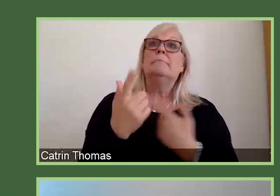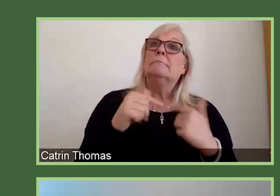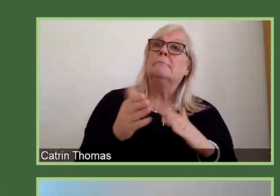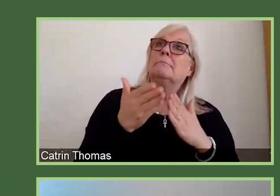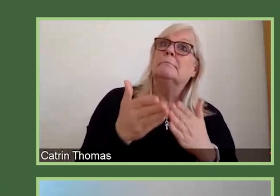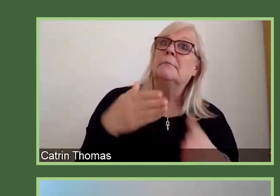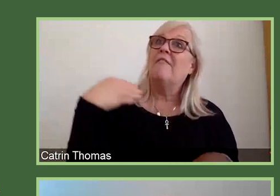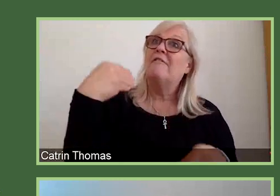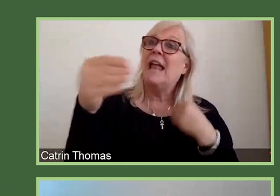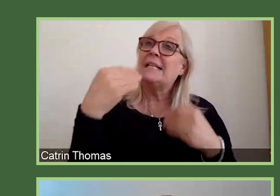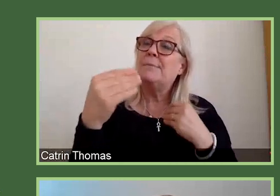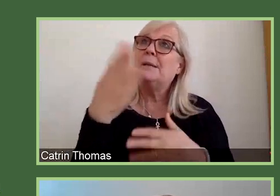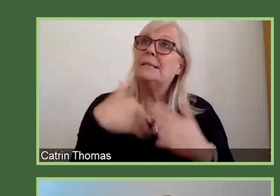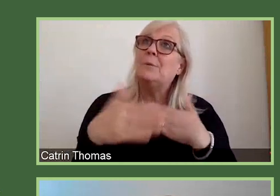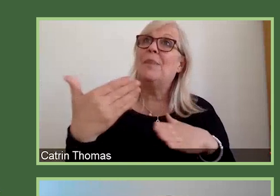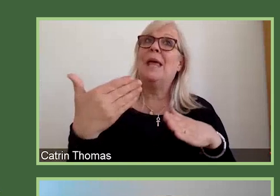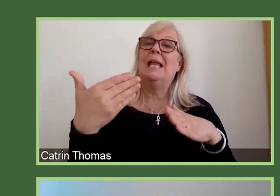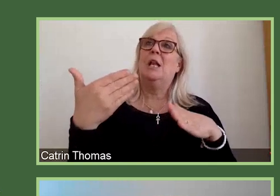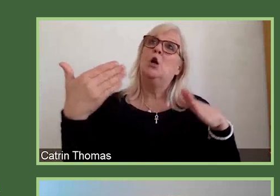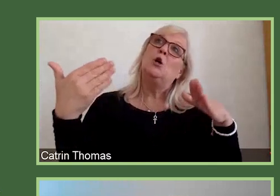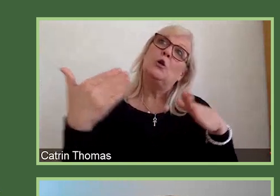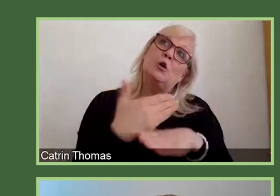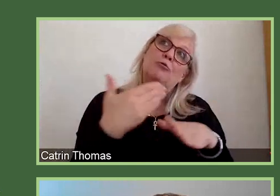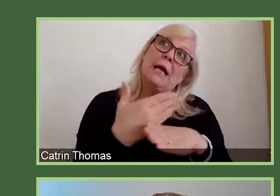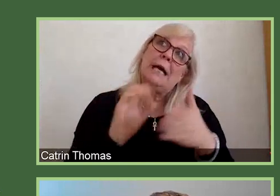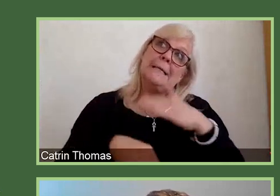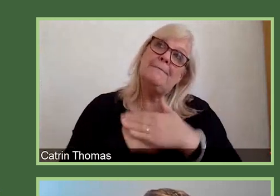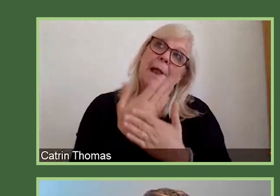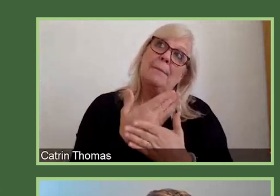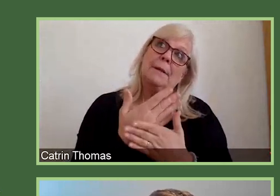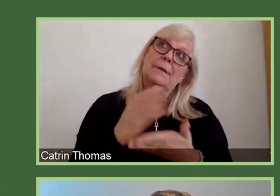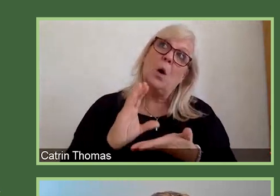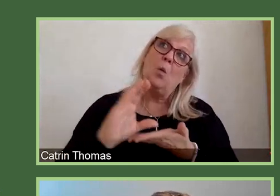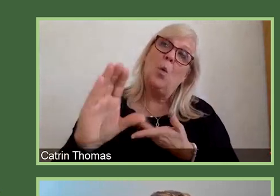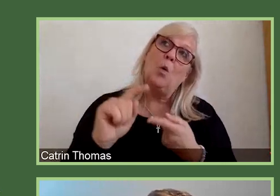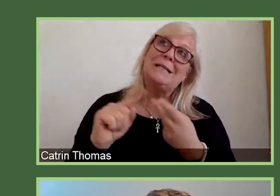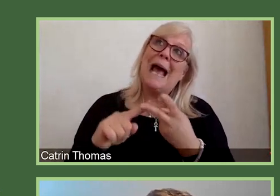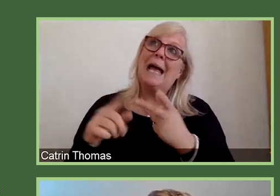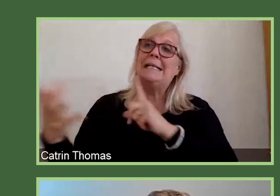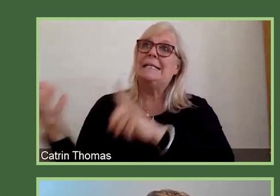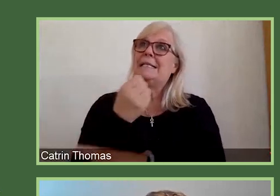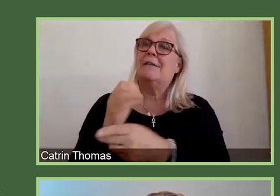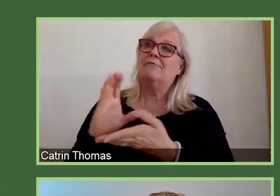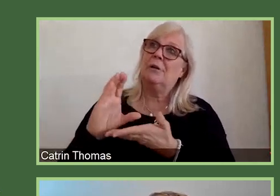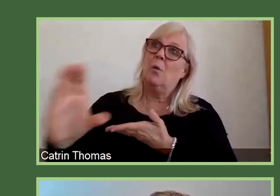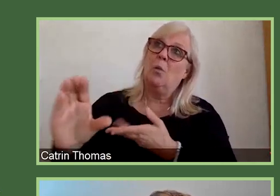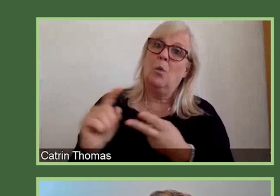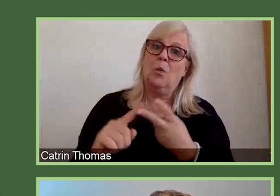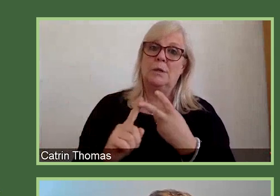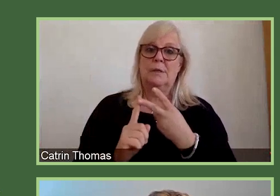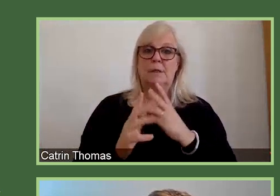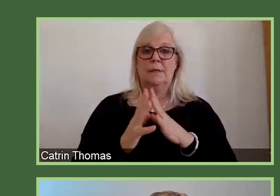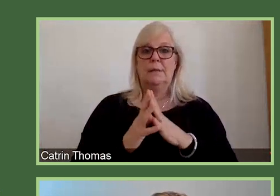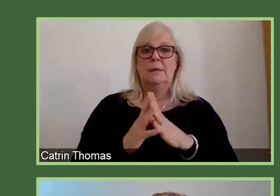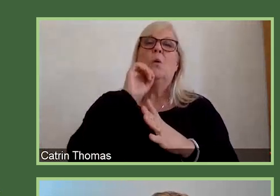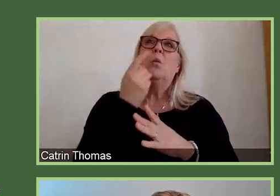Development Award and Discovery Awards for people to enrol one postgraduate research assistant at a time